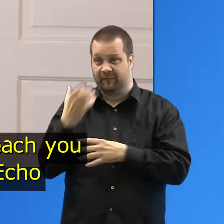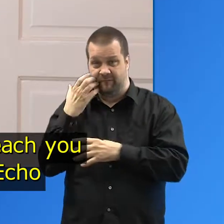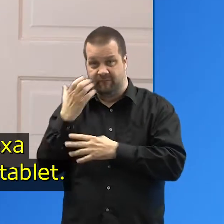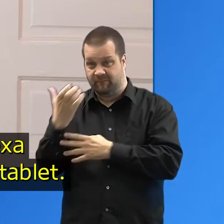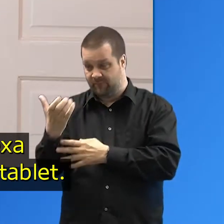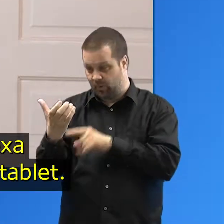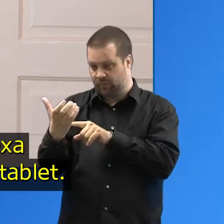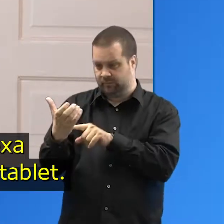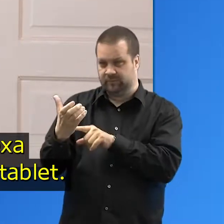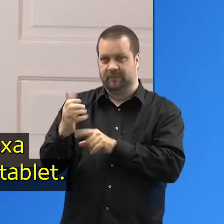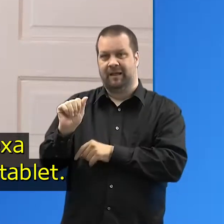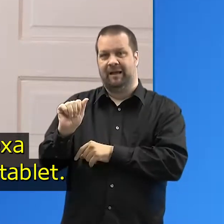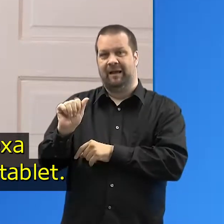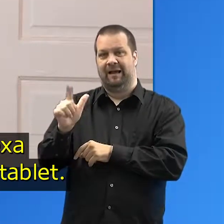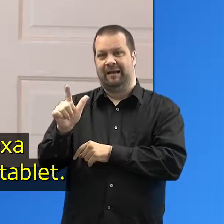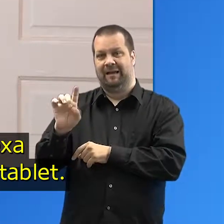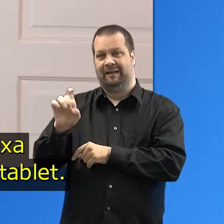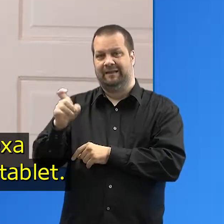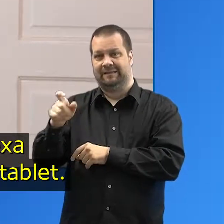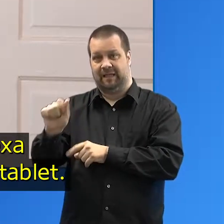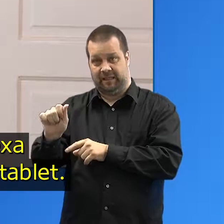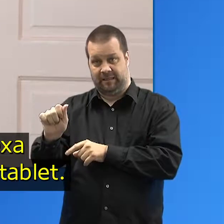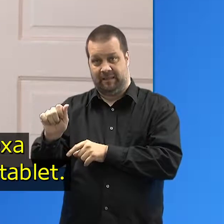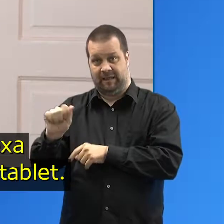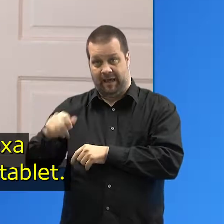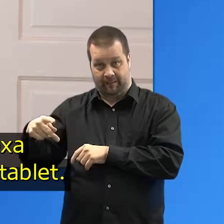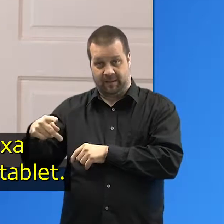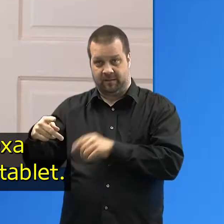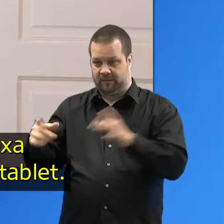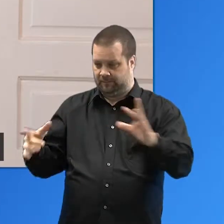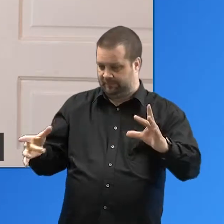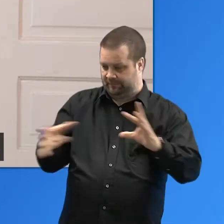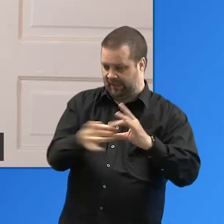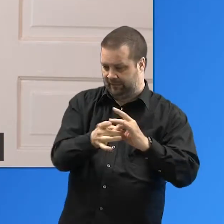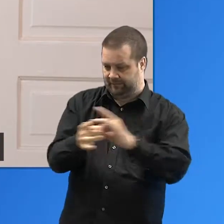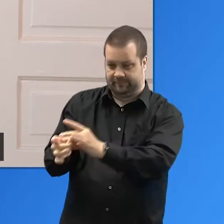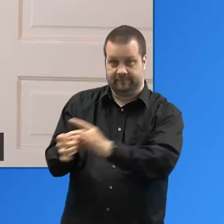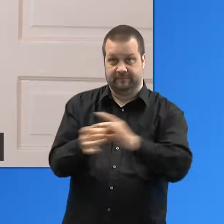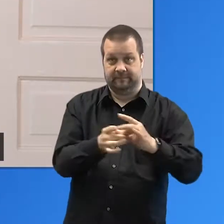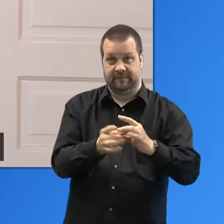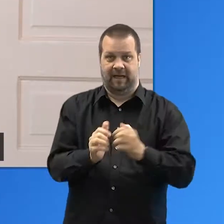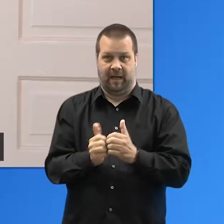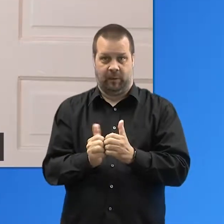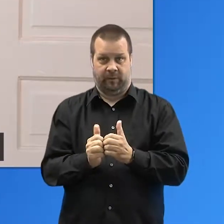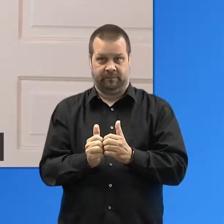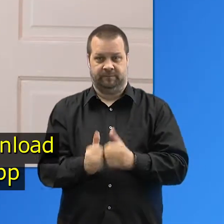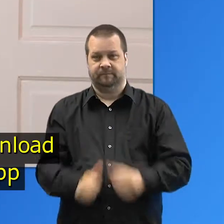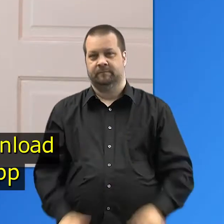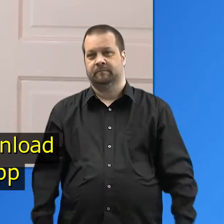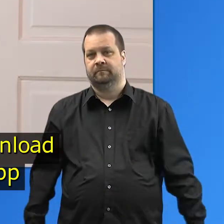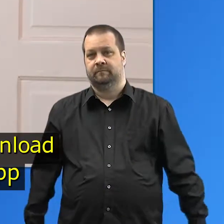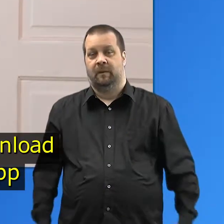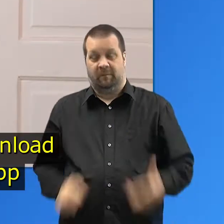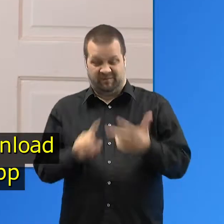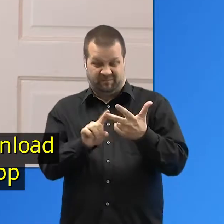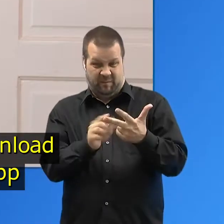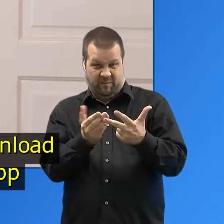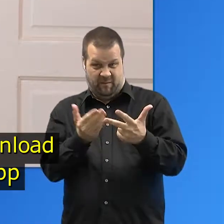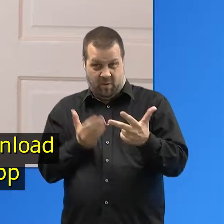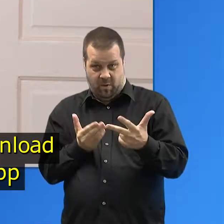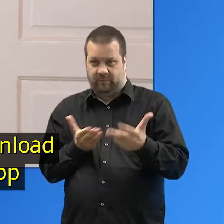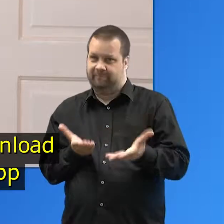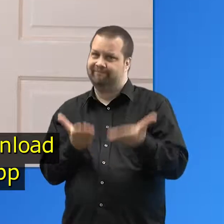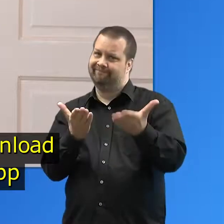sync your Echo to the Amazon Alexa app on your phone or tablet. Before we start, it is advised that you already